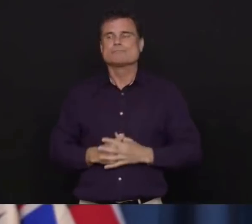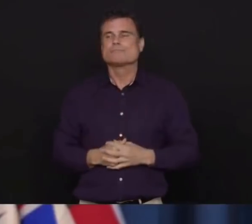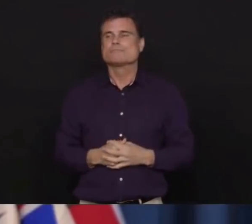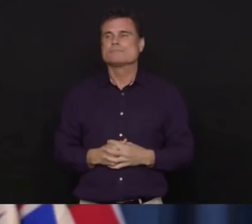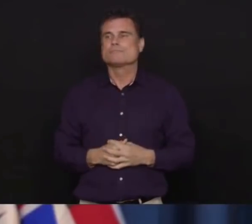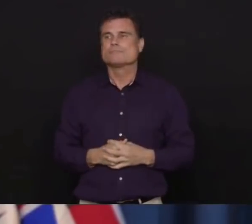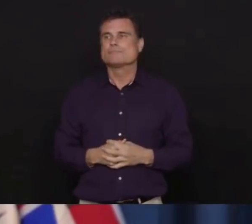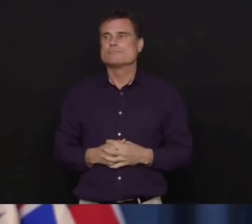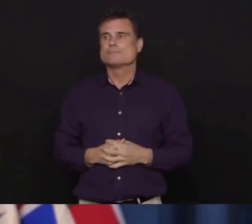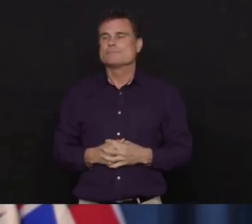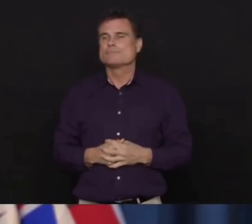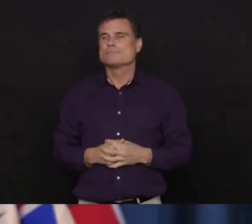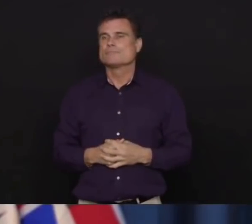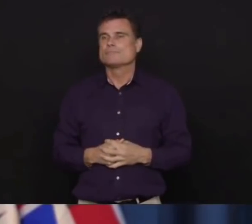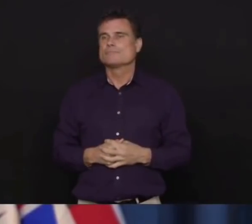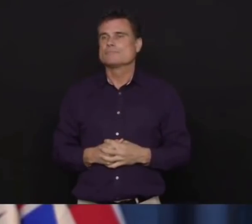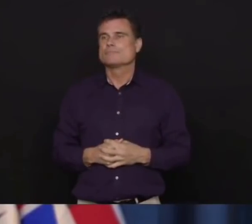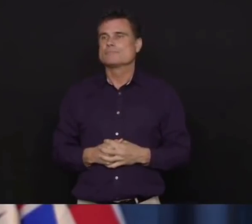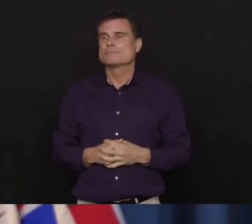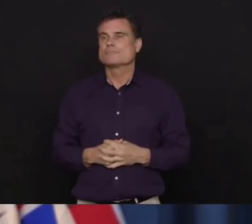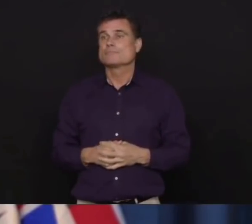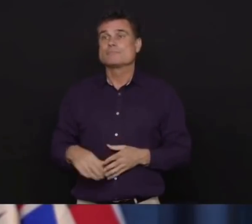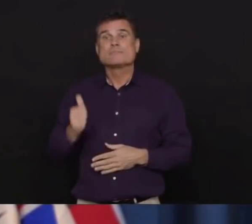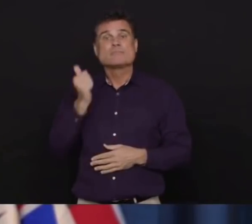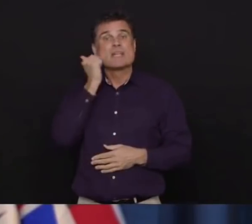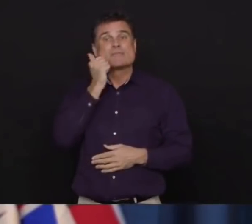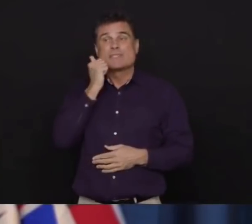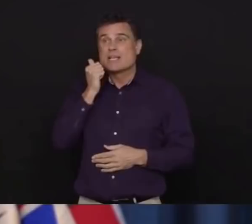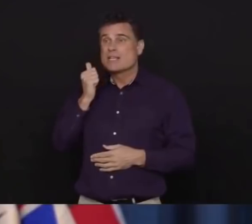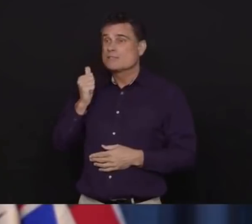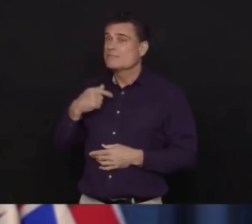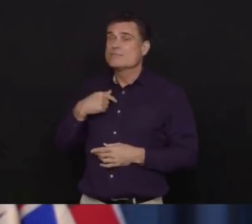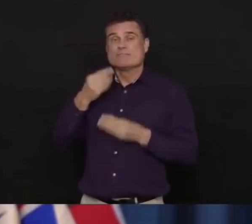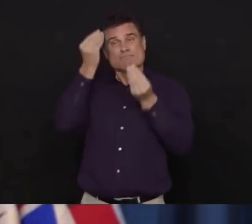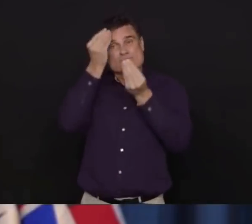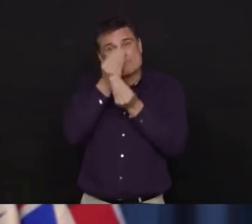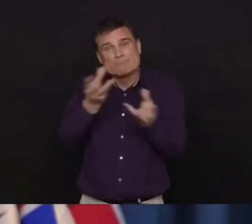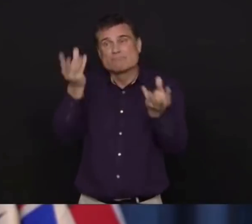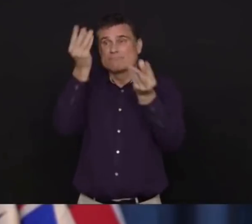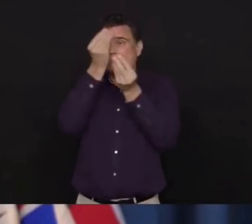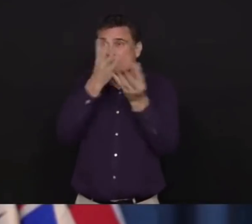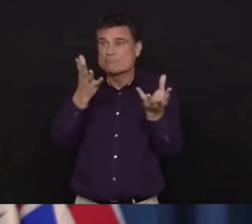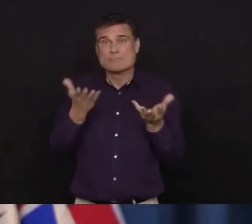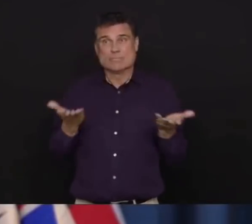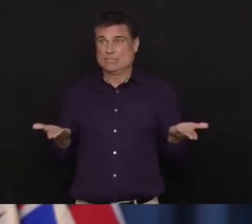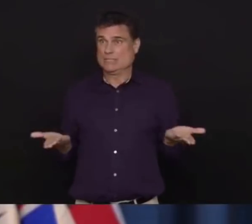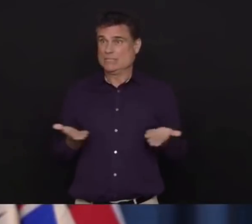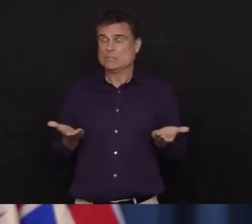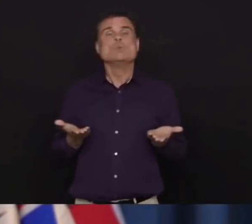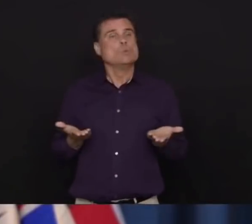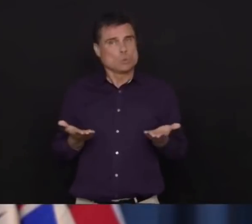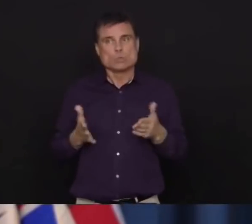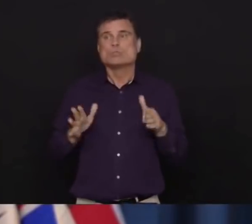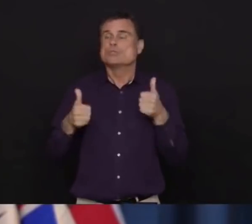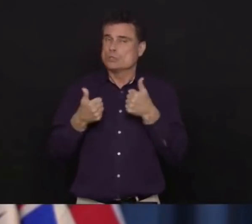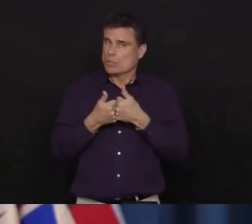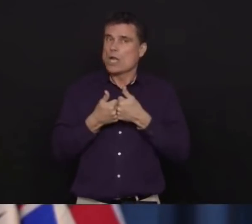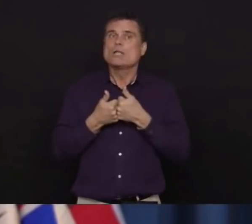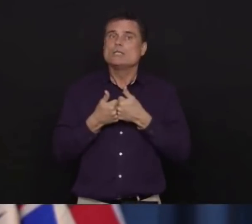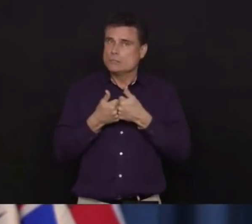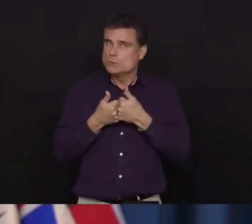challenging time for us. It's a challenging time across the province. We're in that phase where we need to be incredibly